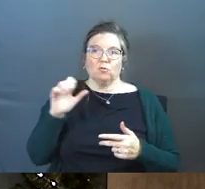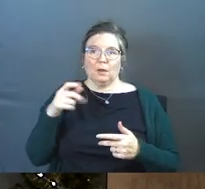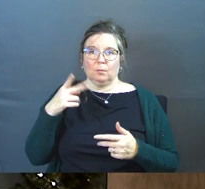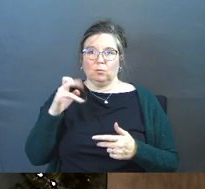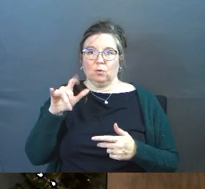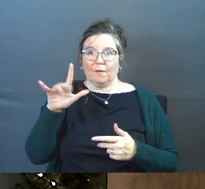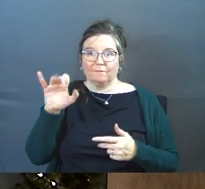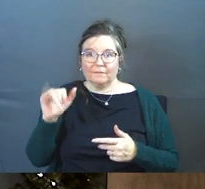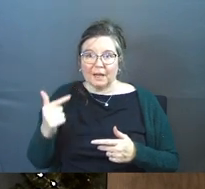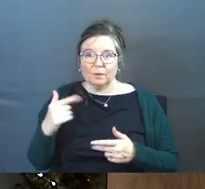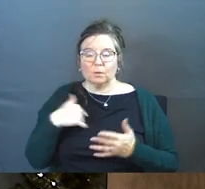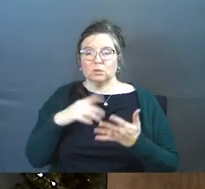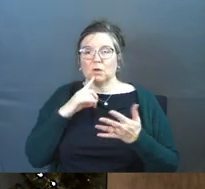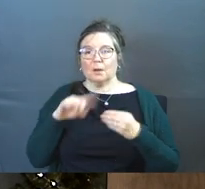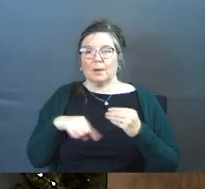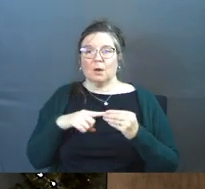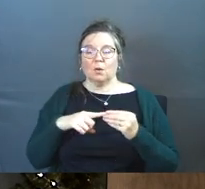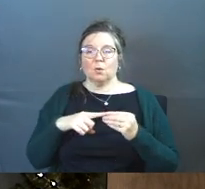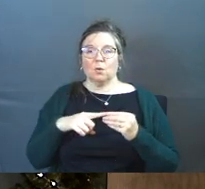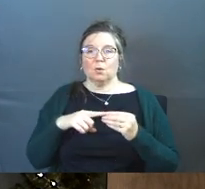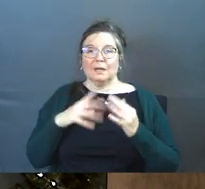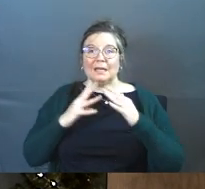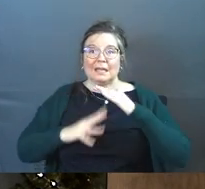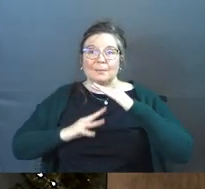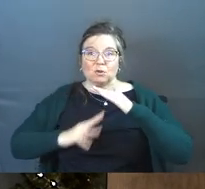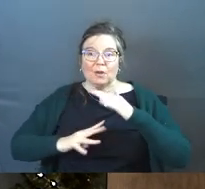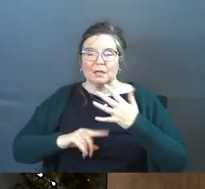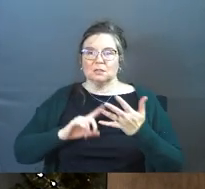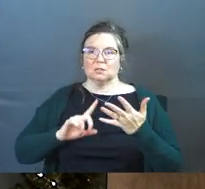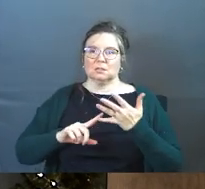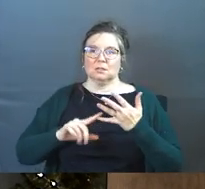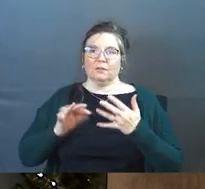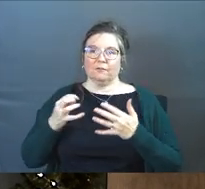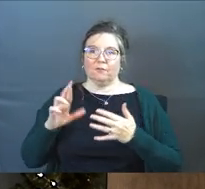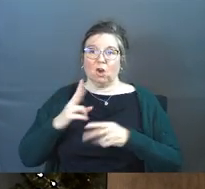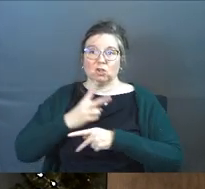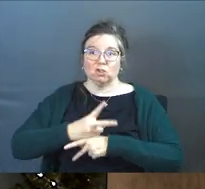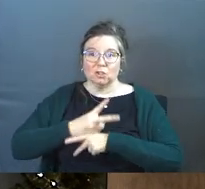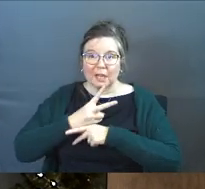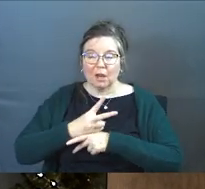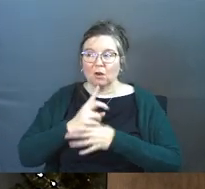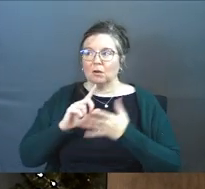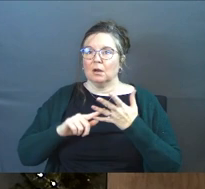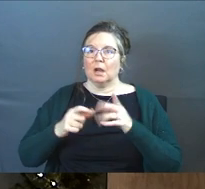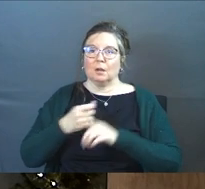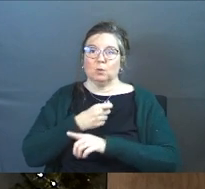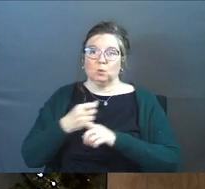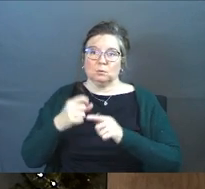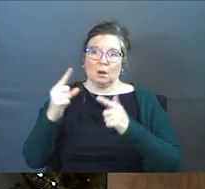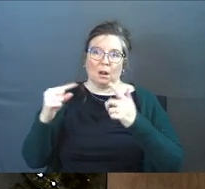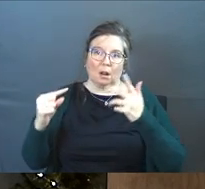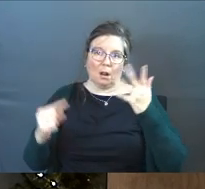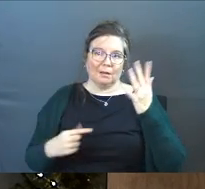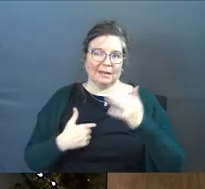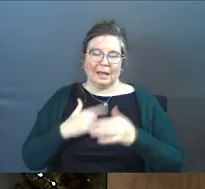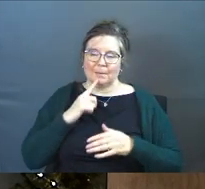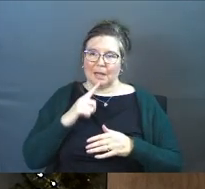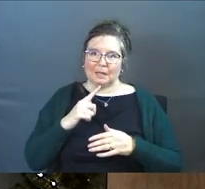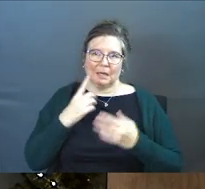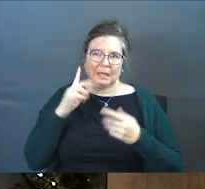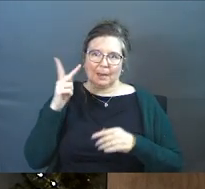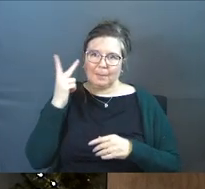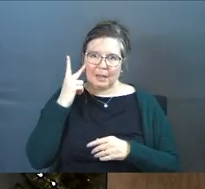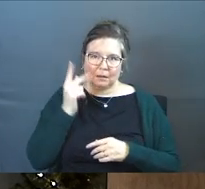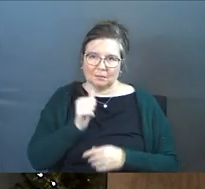profiling next week we're going to talk about immigration we're going to talk about foster care we're going to talk about abuse and I'm not going to get